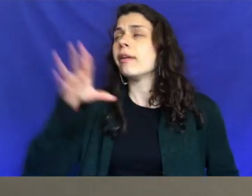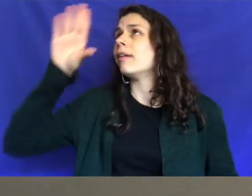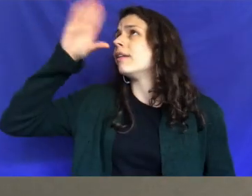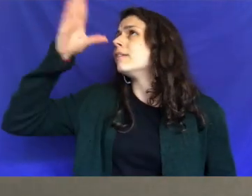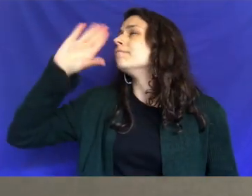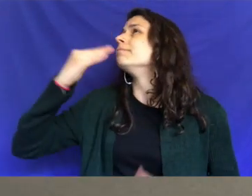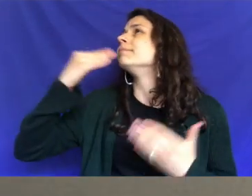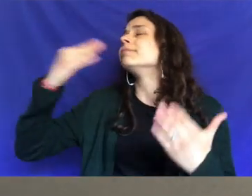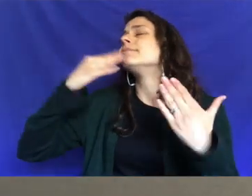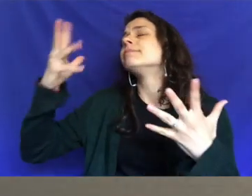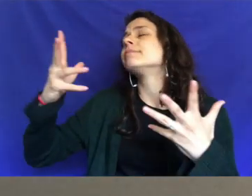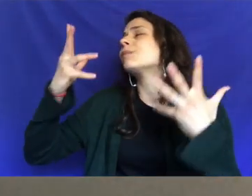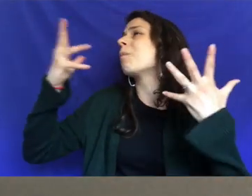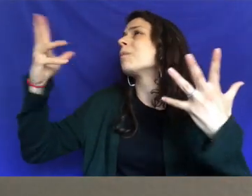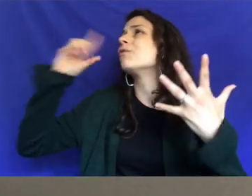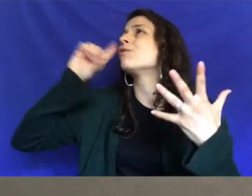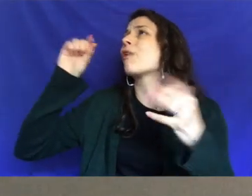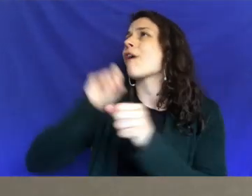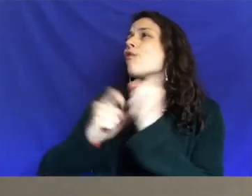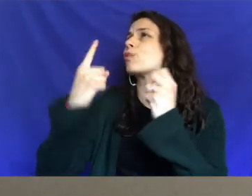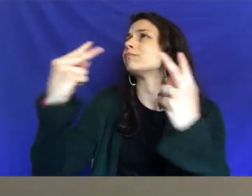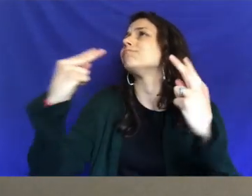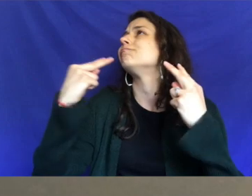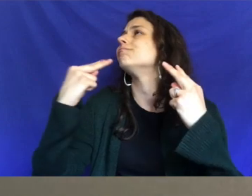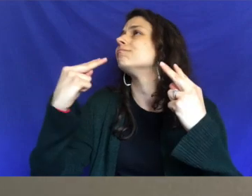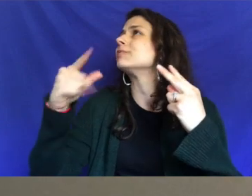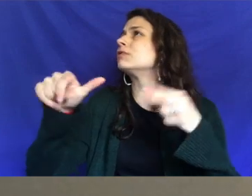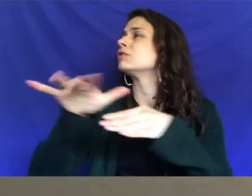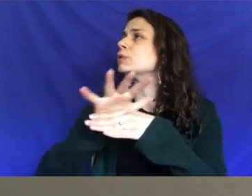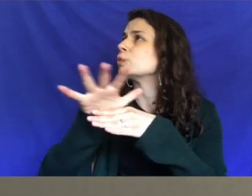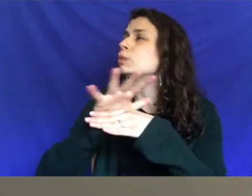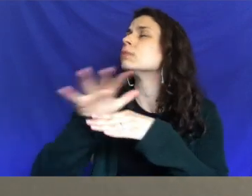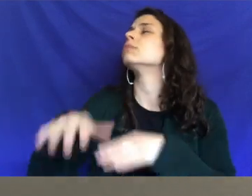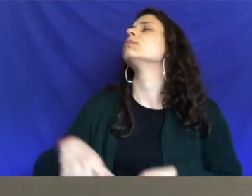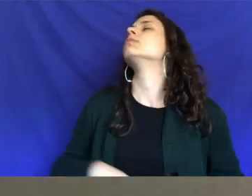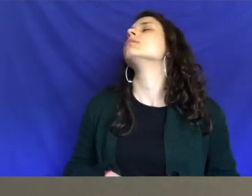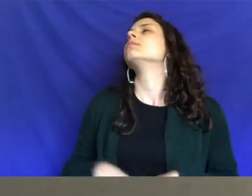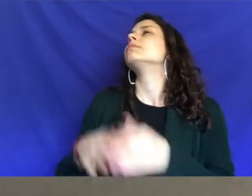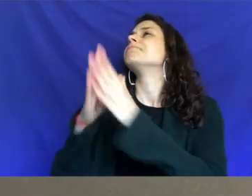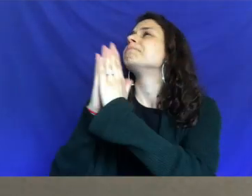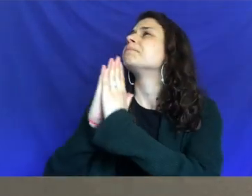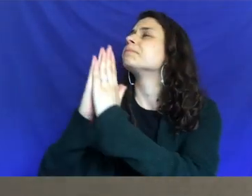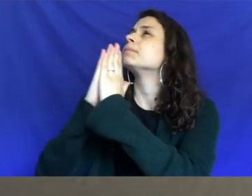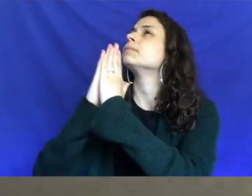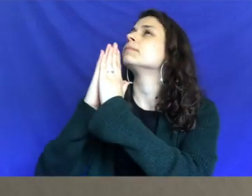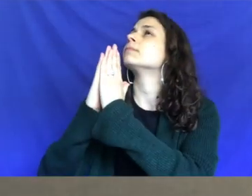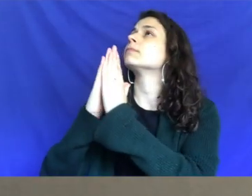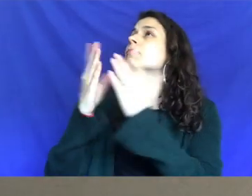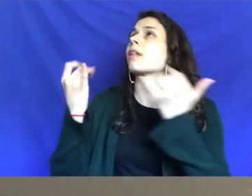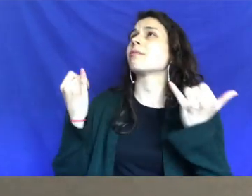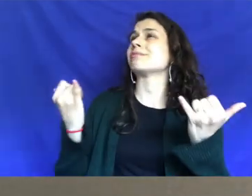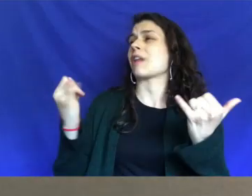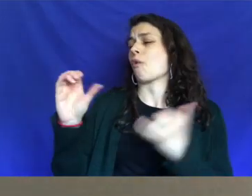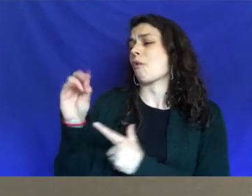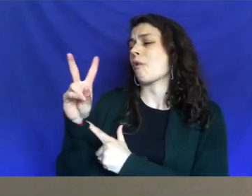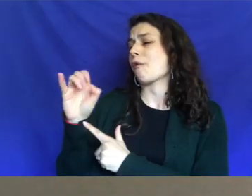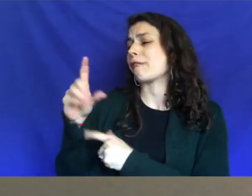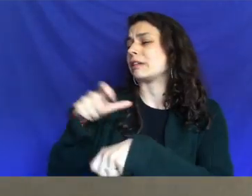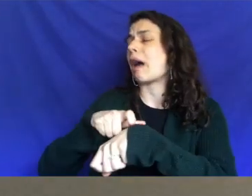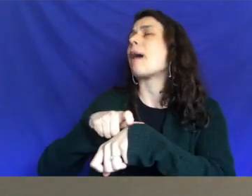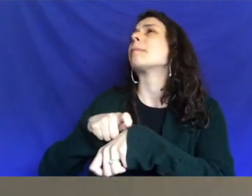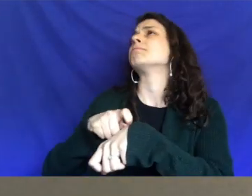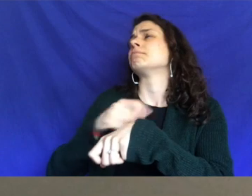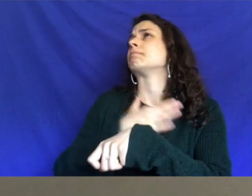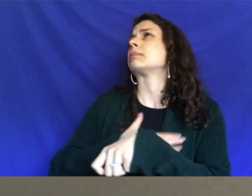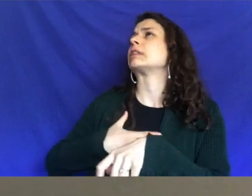say, Hey God, thank you just so much just for everybody that's watching this video guys. Um, I just pray that, um, as we're in this time, God, that you just be with